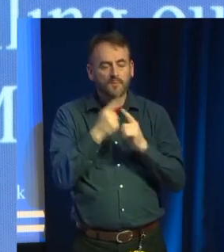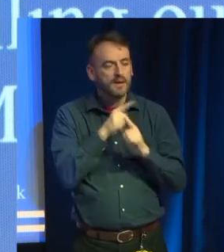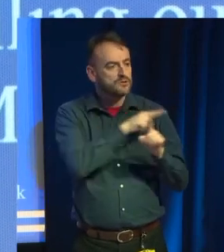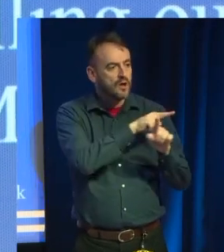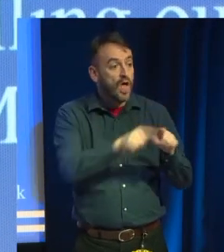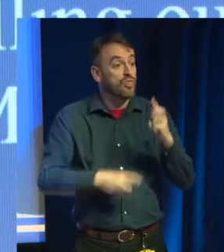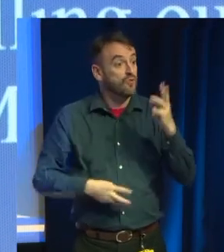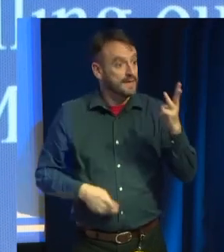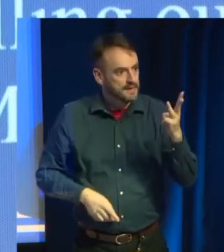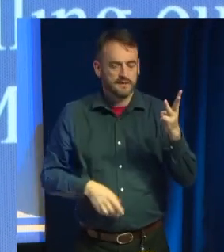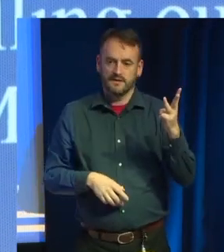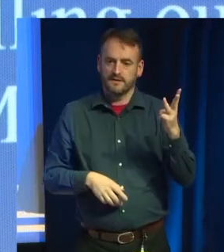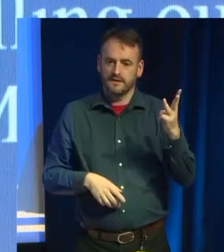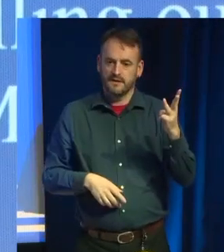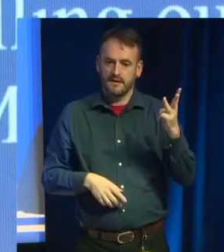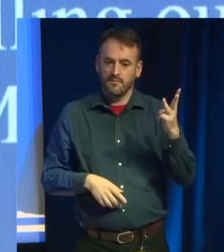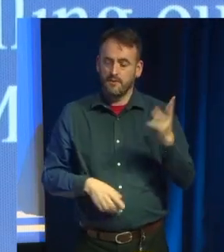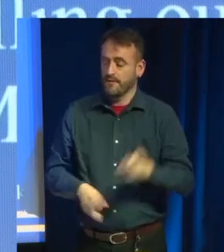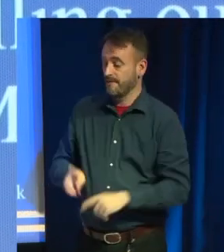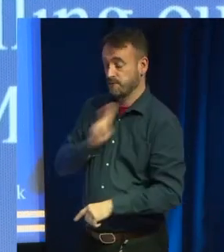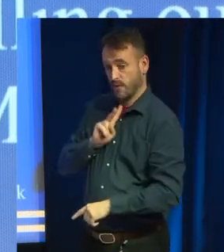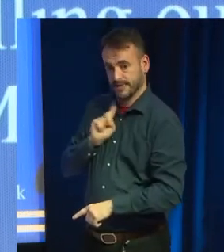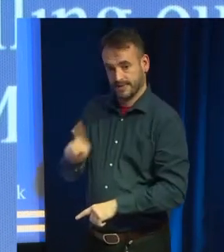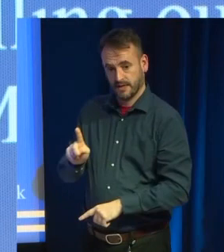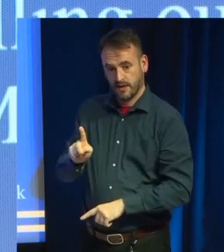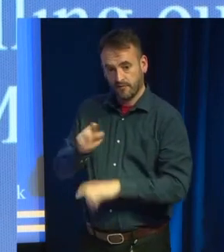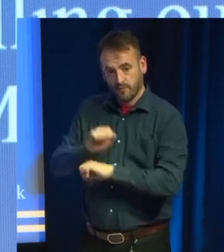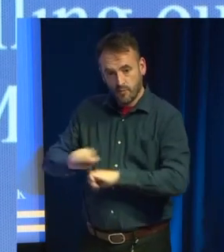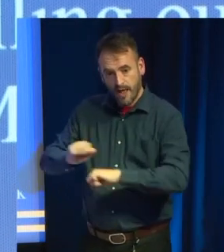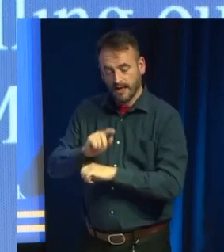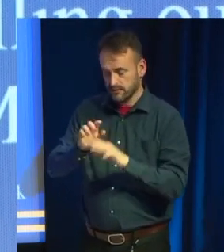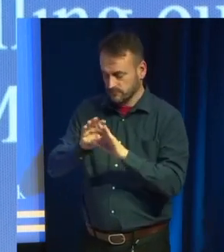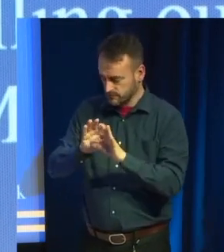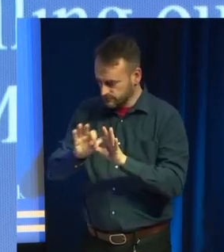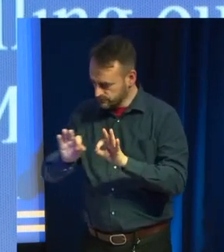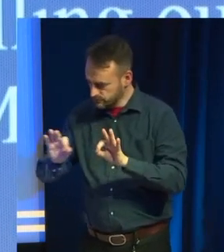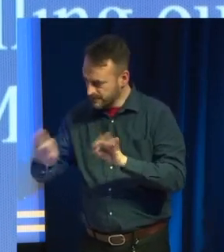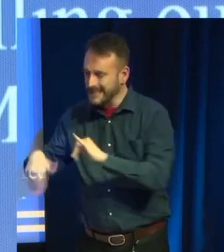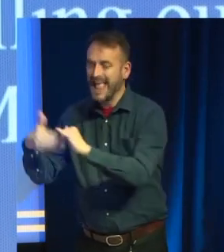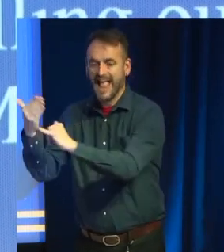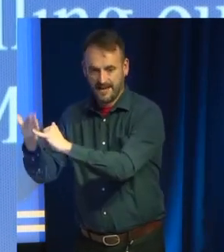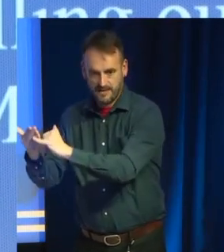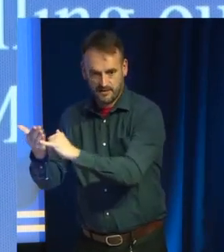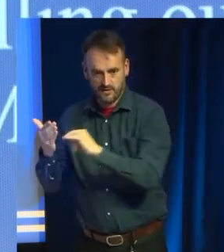read it. With the voice, you have to wait to the end of the voice. You have to listen to it all. You can't stop it.